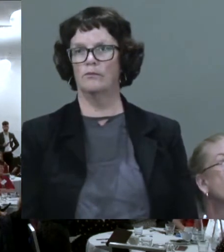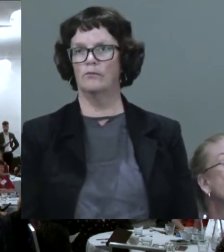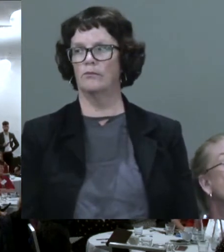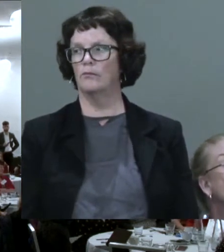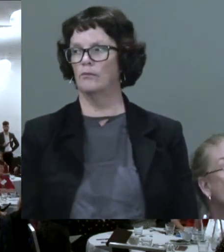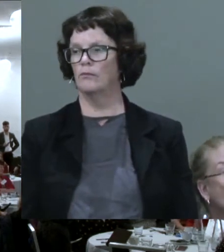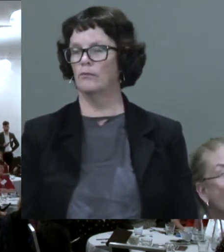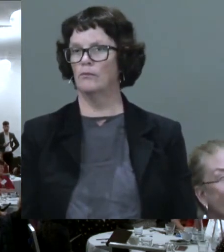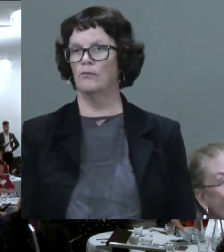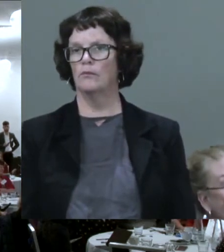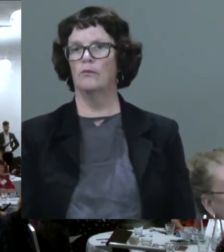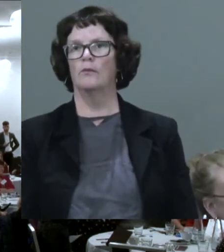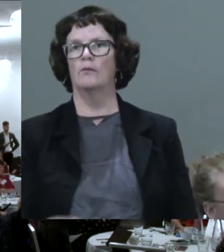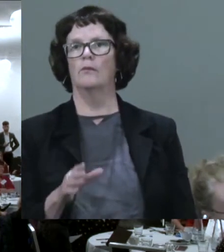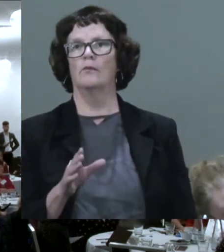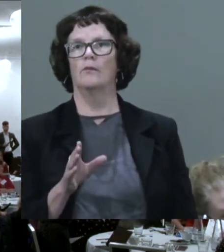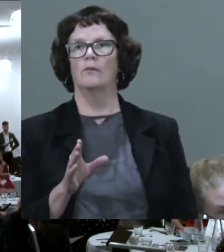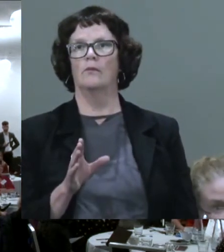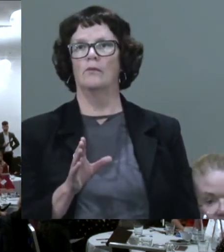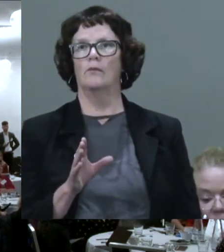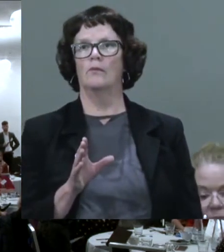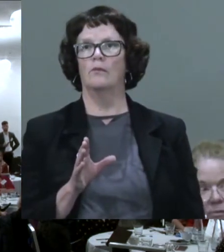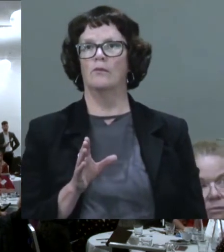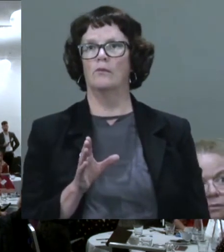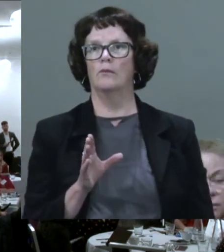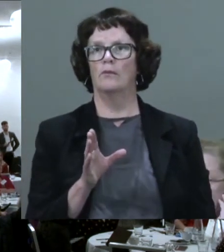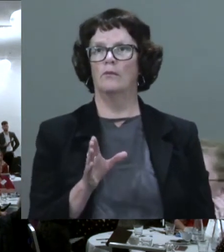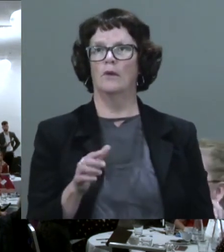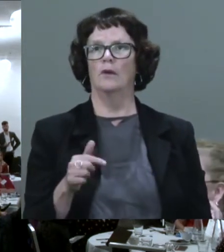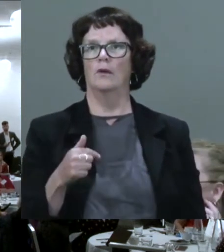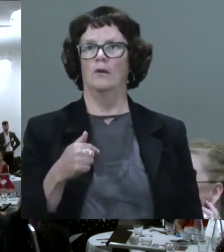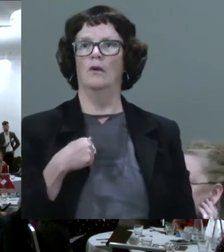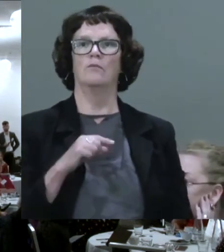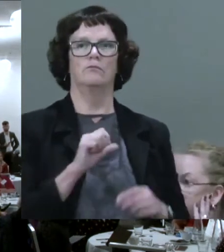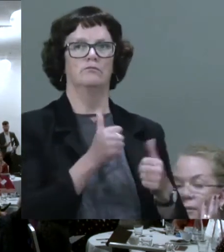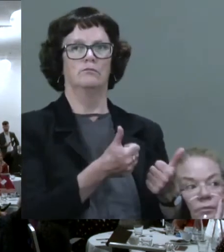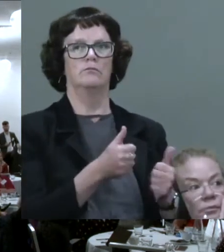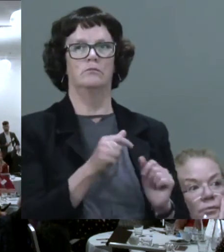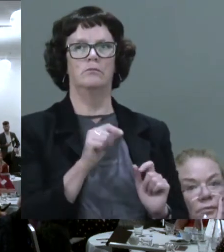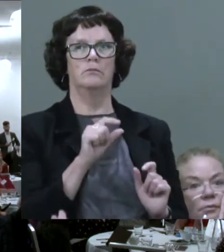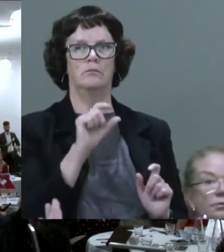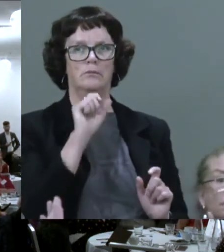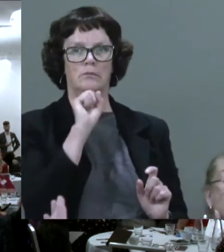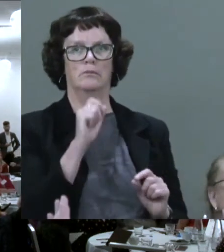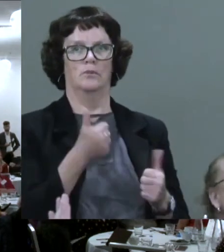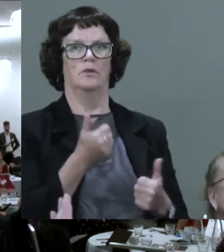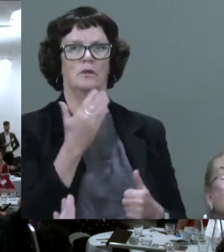I have a program a bit about it. Great. Awesome. Cool.